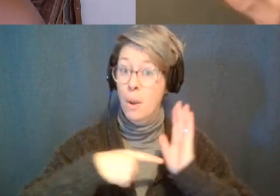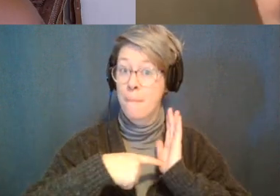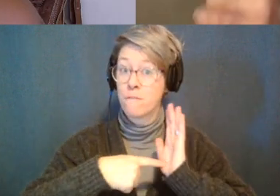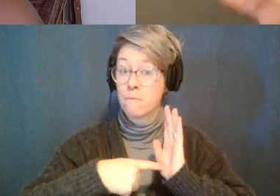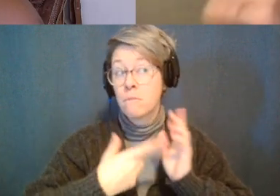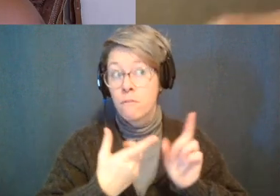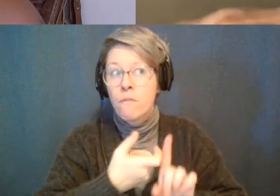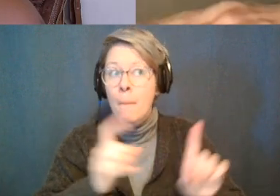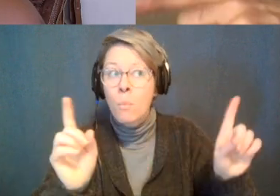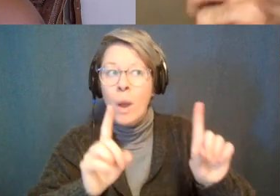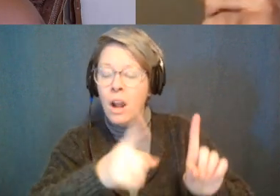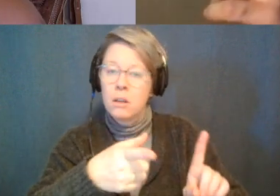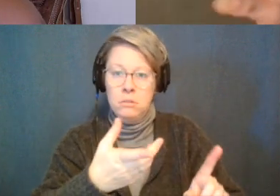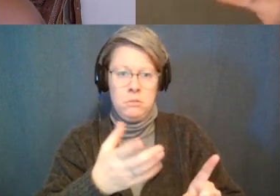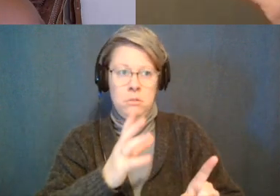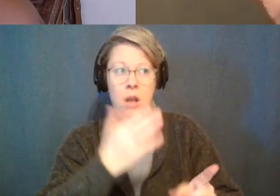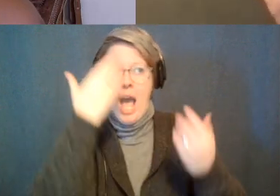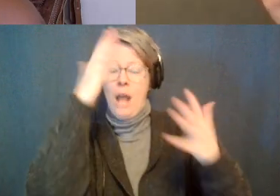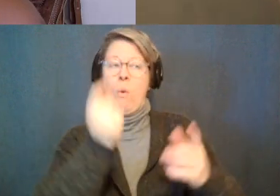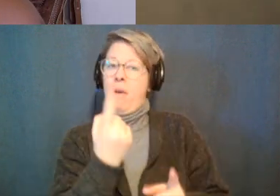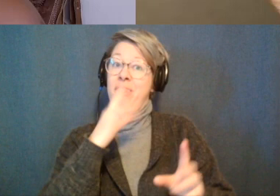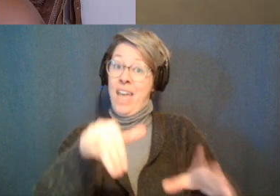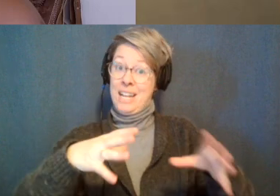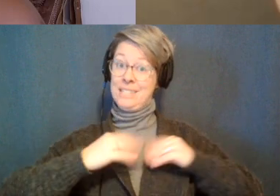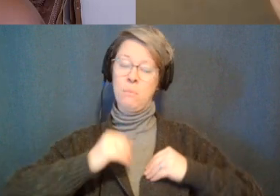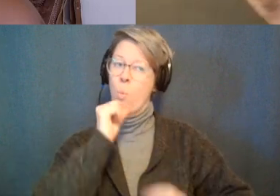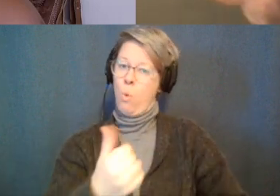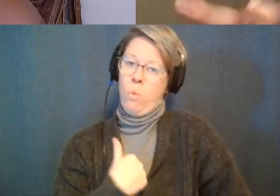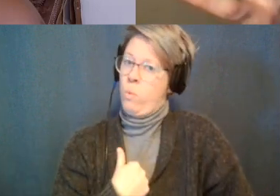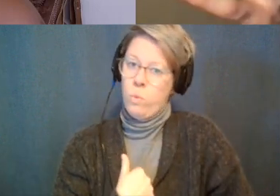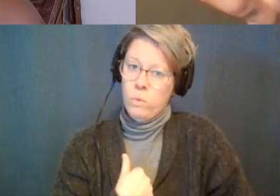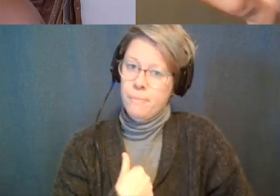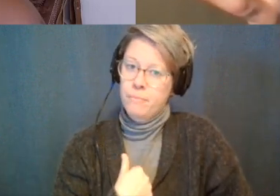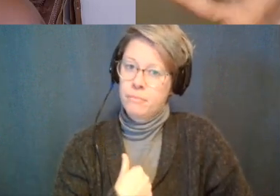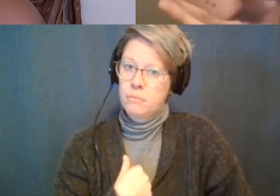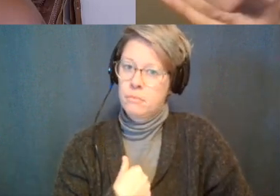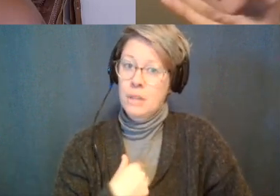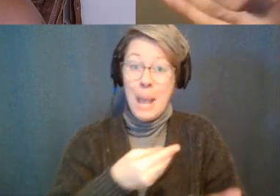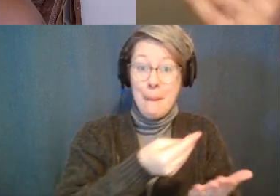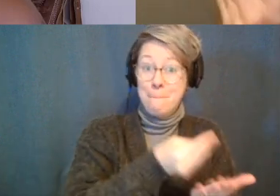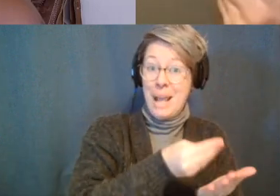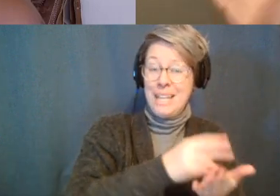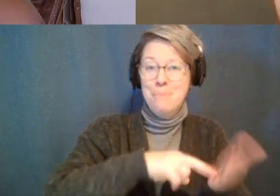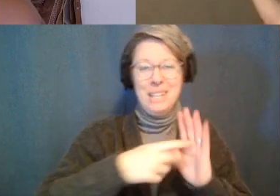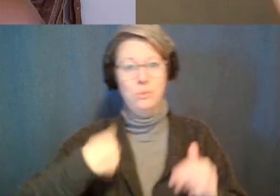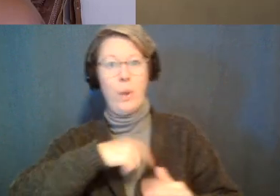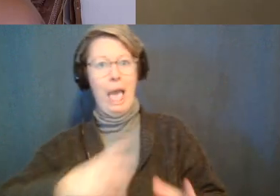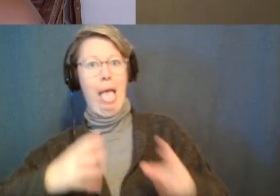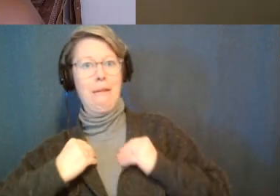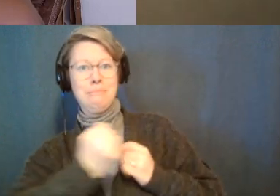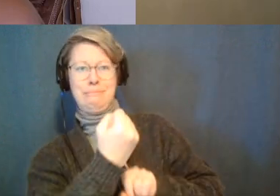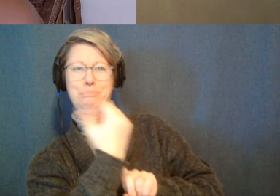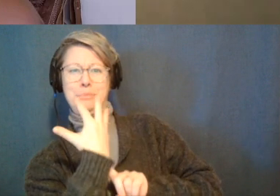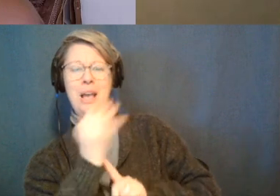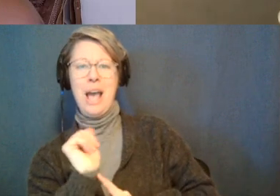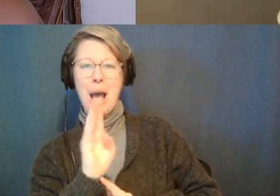but this is completely unacceptable so like the two don't equate you know what i mean like you can't it just doesn't make